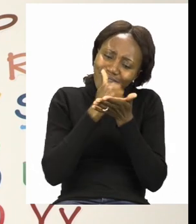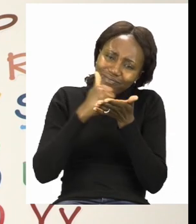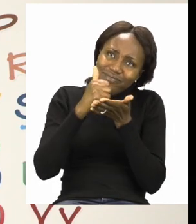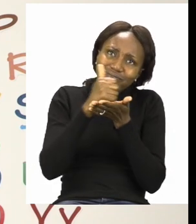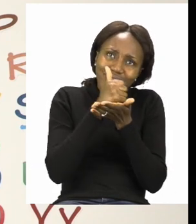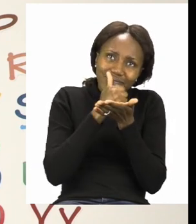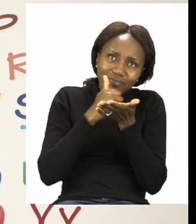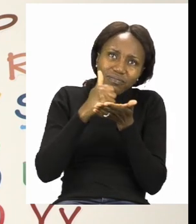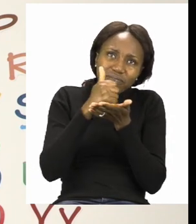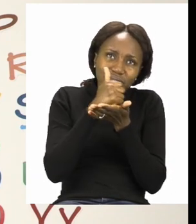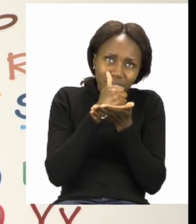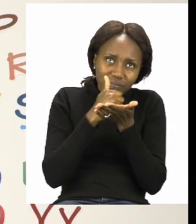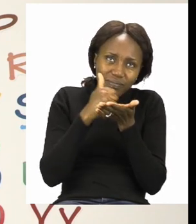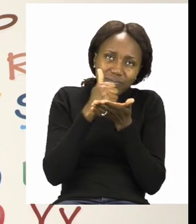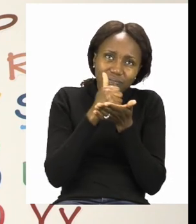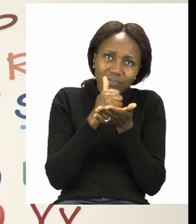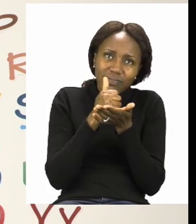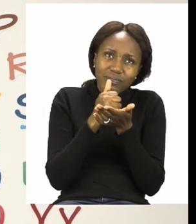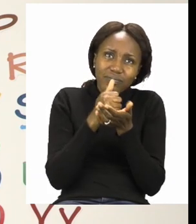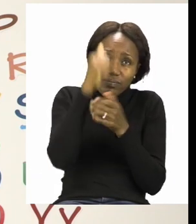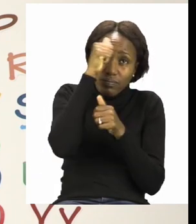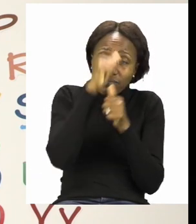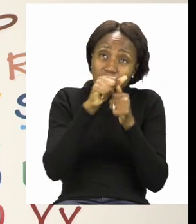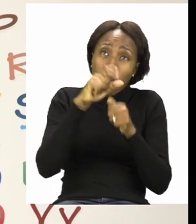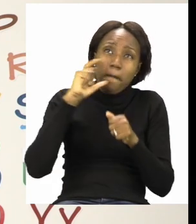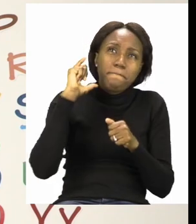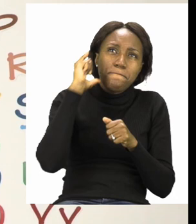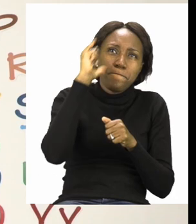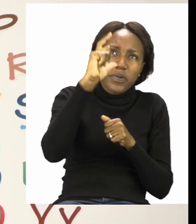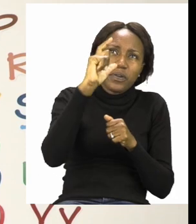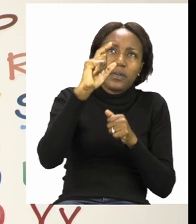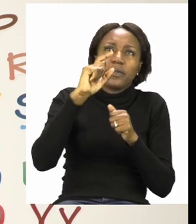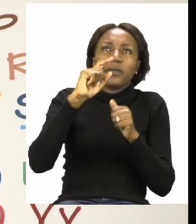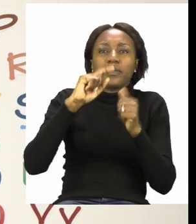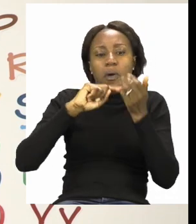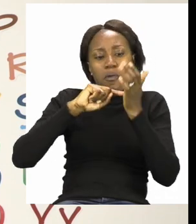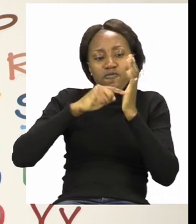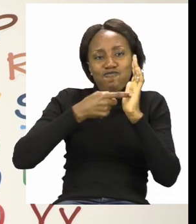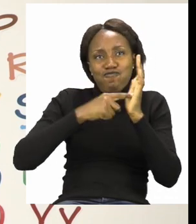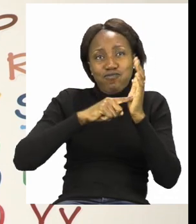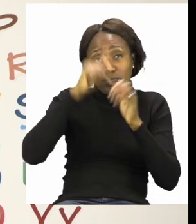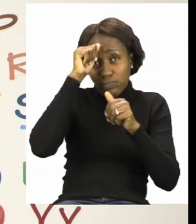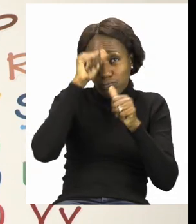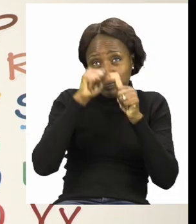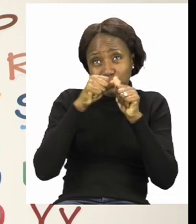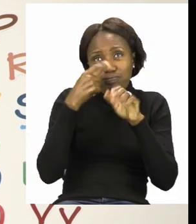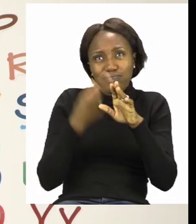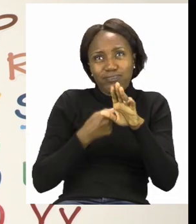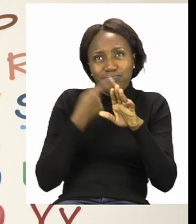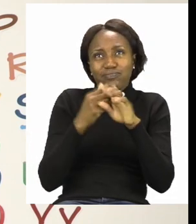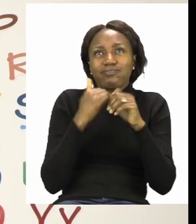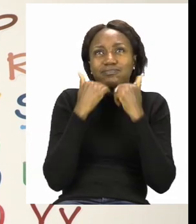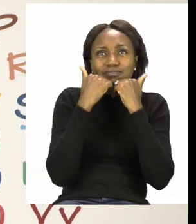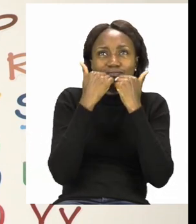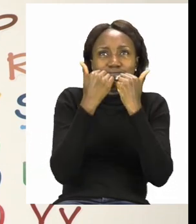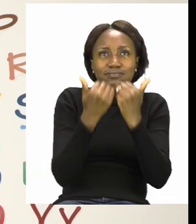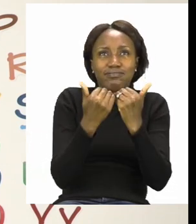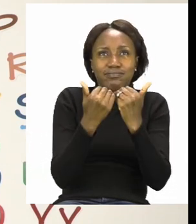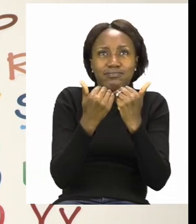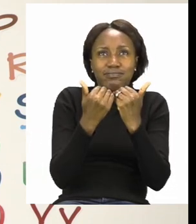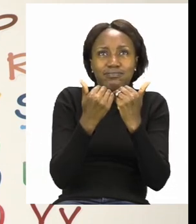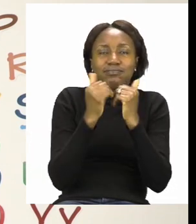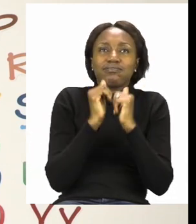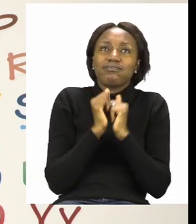sentences. Don't forget your capital letters and your full stop. And, when you're using your conjunction, put it in